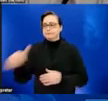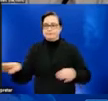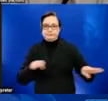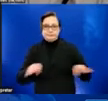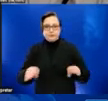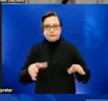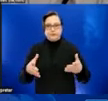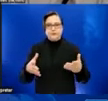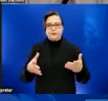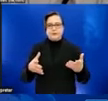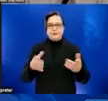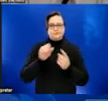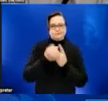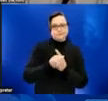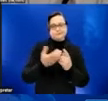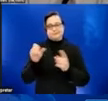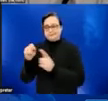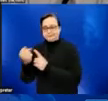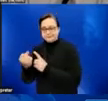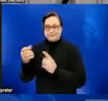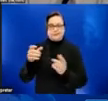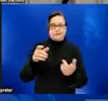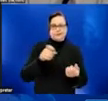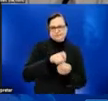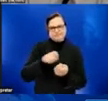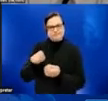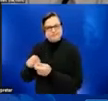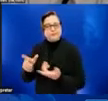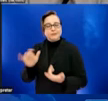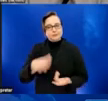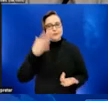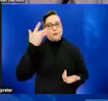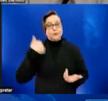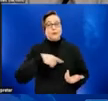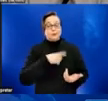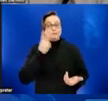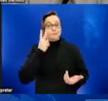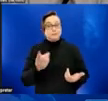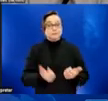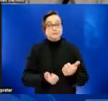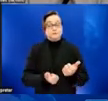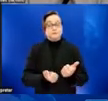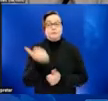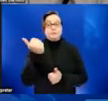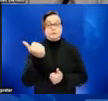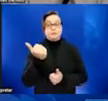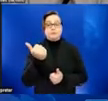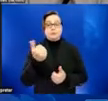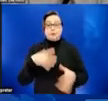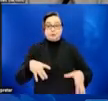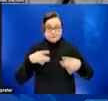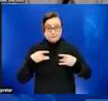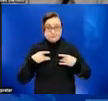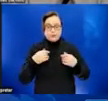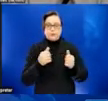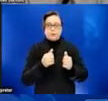And so that's why, you know, we have seen most of the cases among gay, bisexual, or men who have sex with men. But we